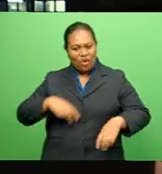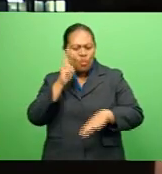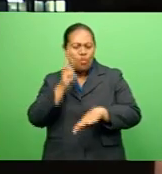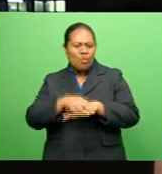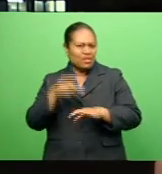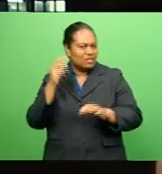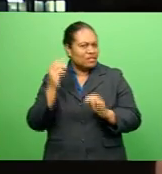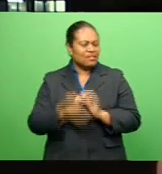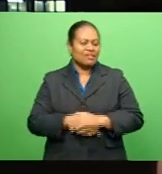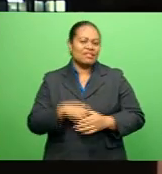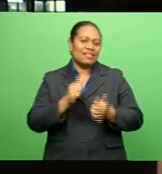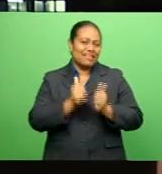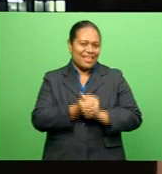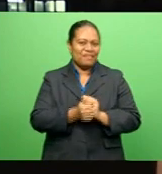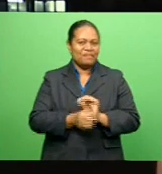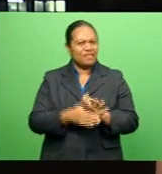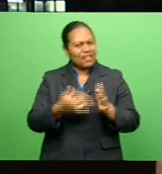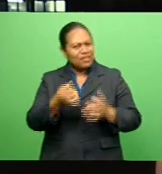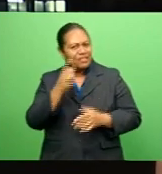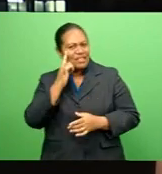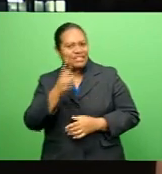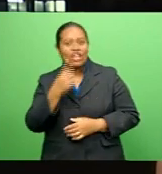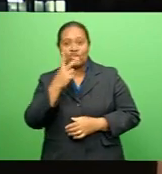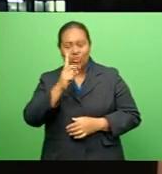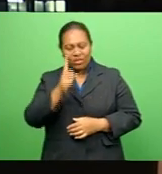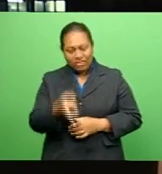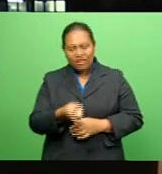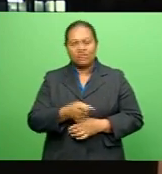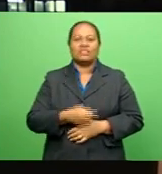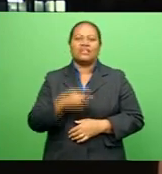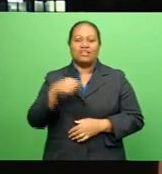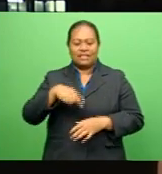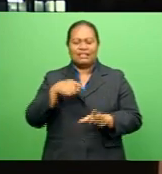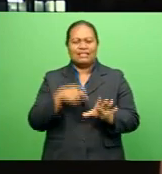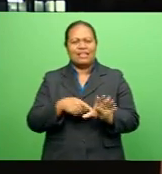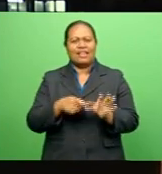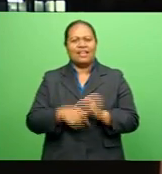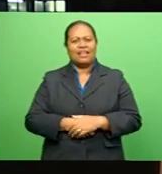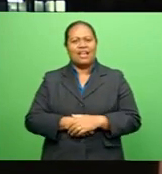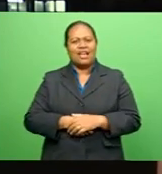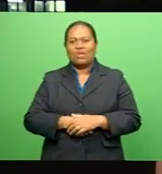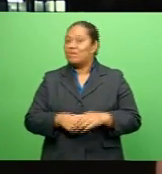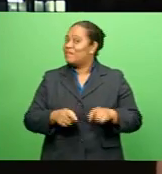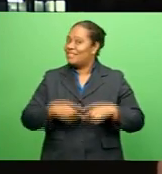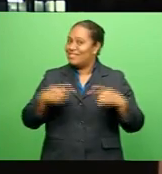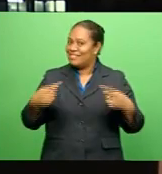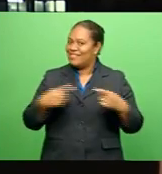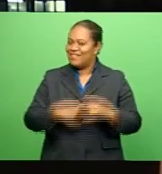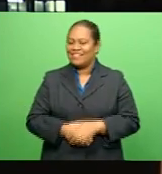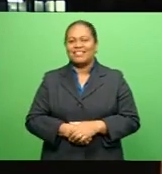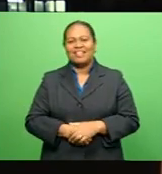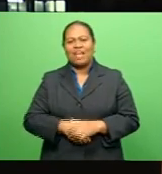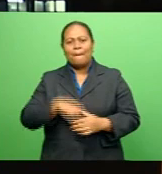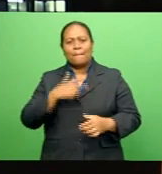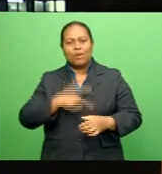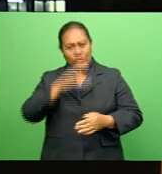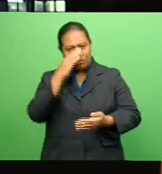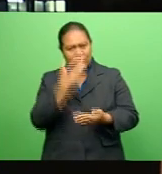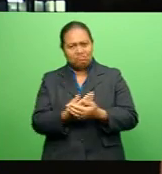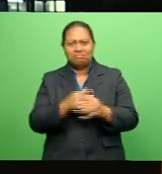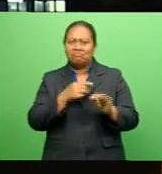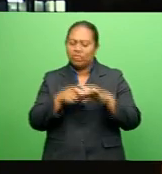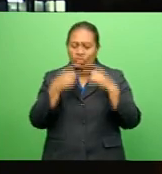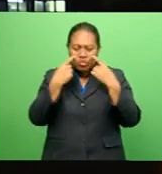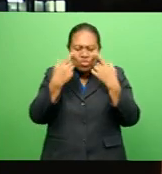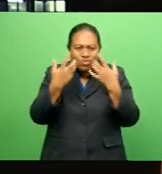competition Let me reiterate that the 2021 Coca-Cola Games Will be different As students will be out to